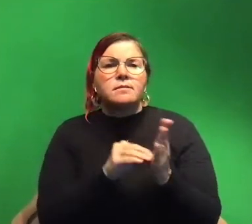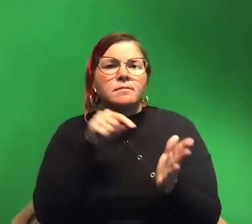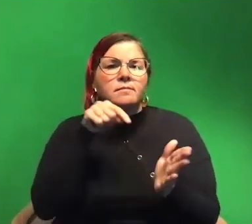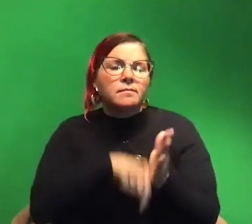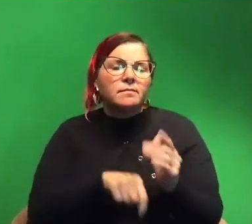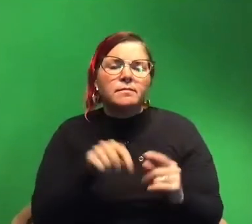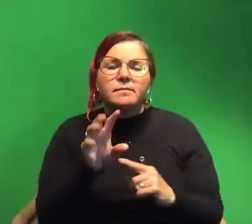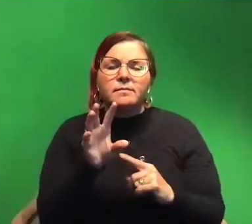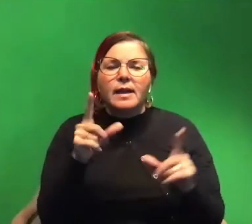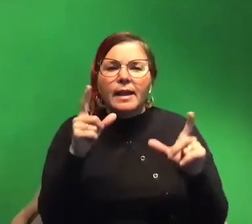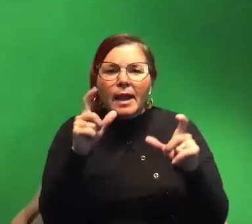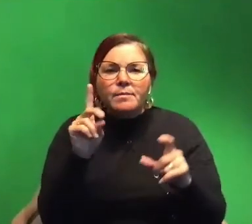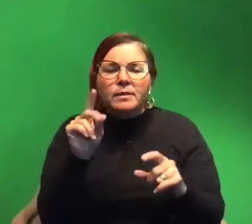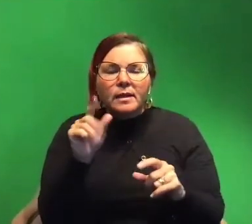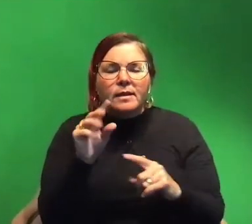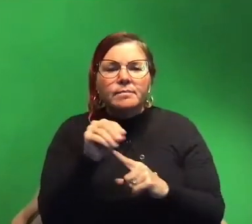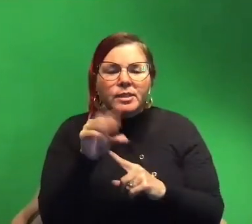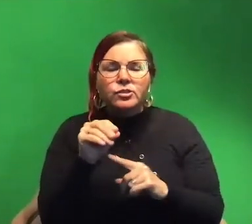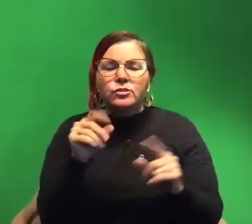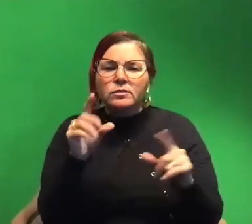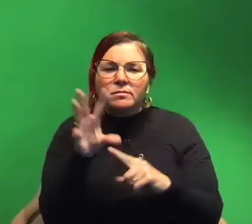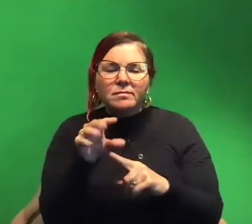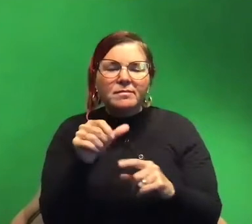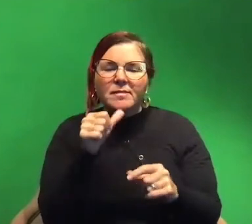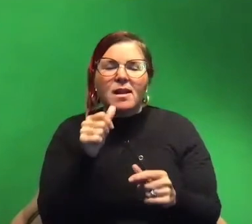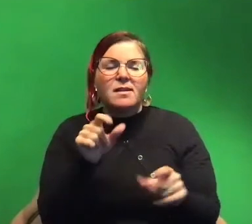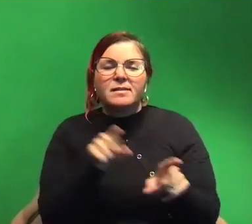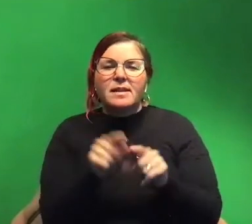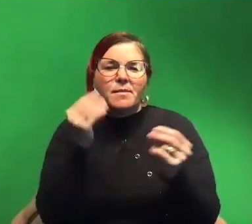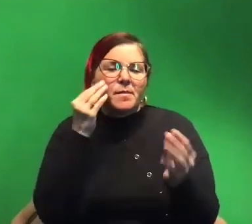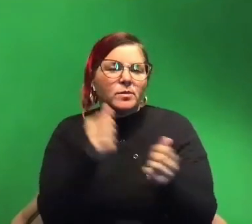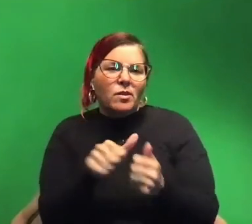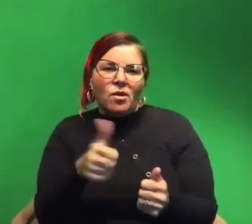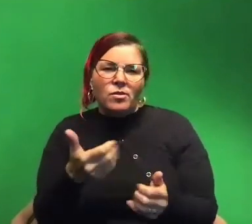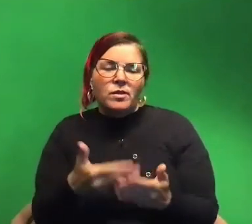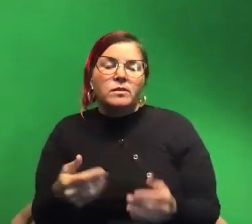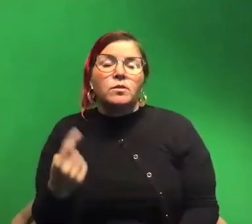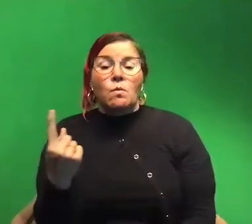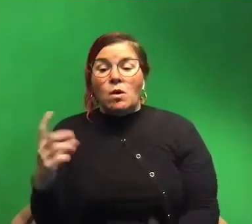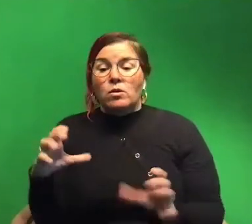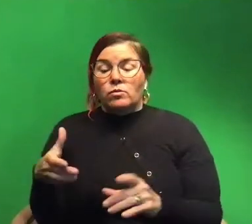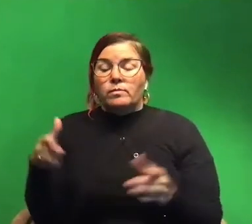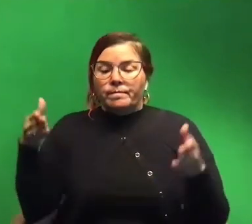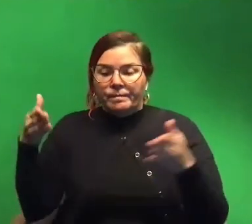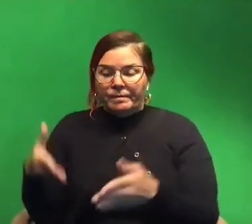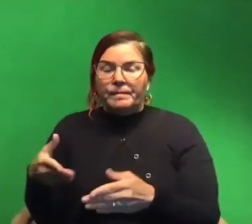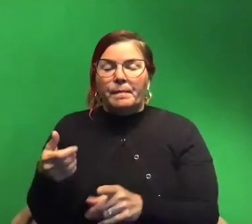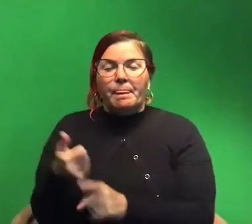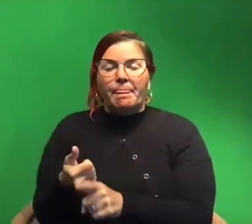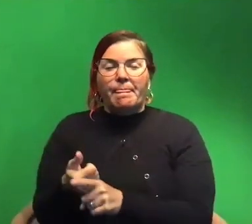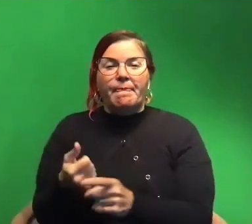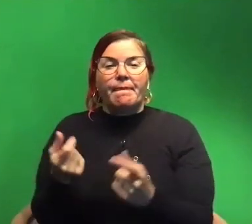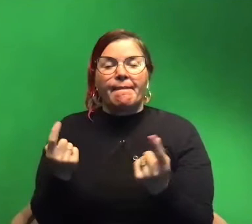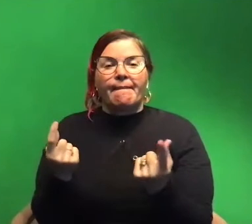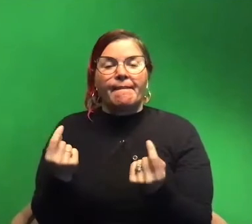data you're not going to get as much information as you could with other things there's one group that basically like put